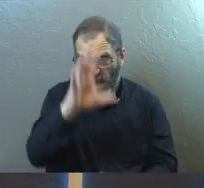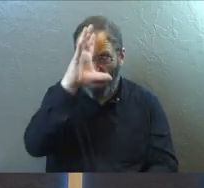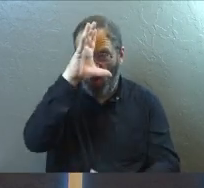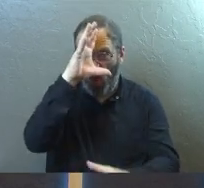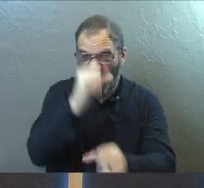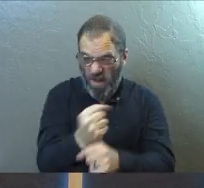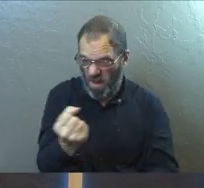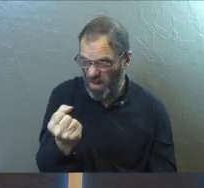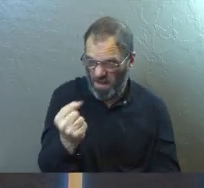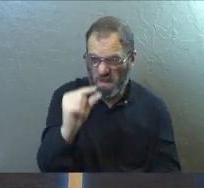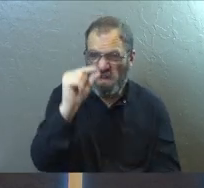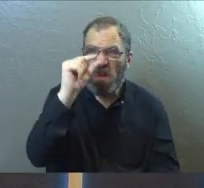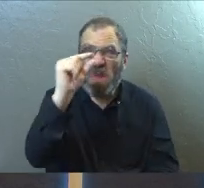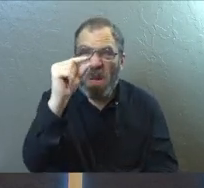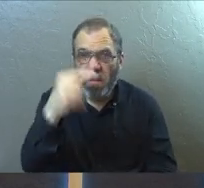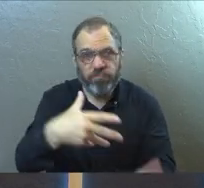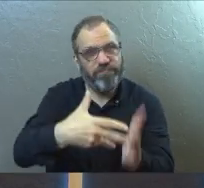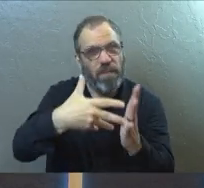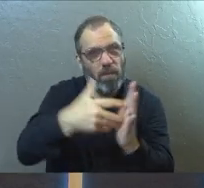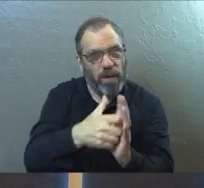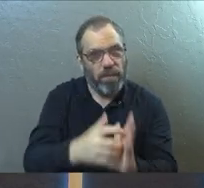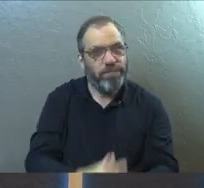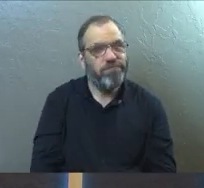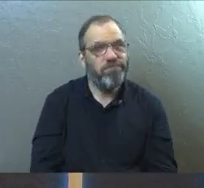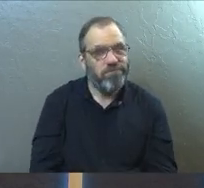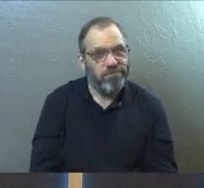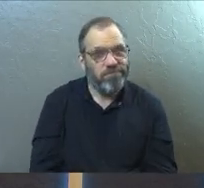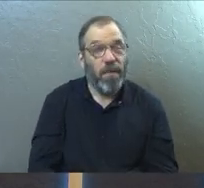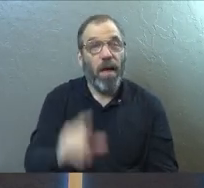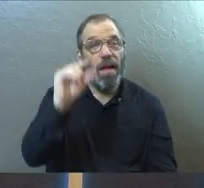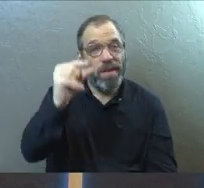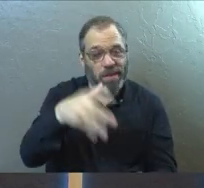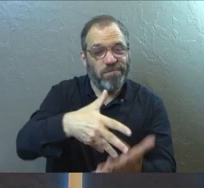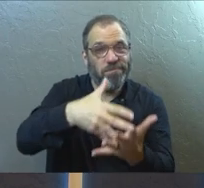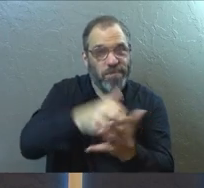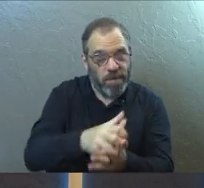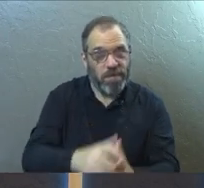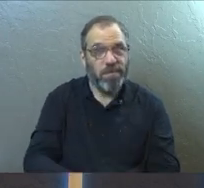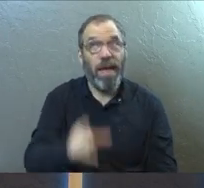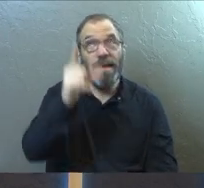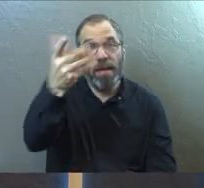faith has been little and brittle, and God wants it to be stronger.